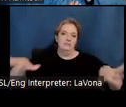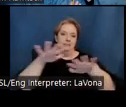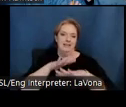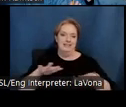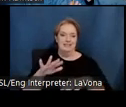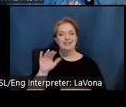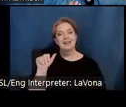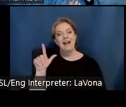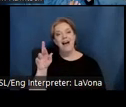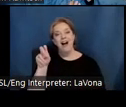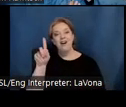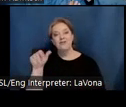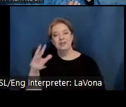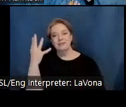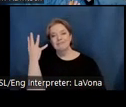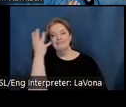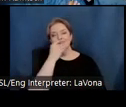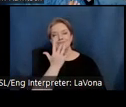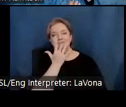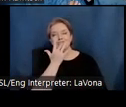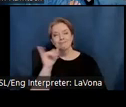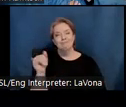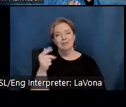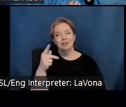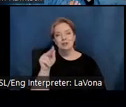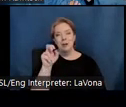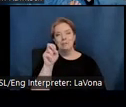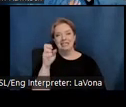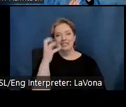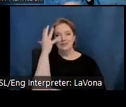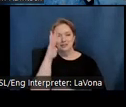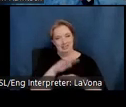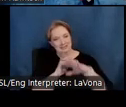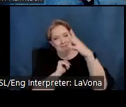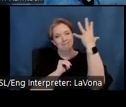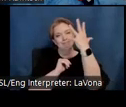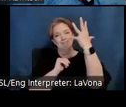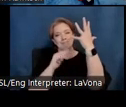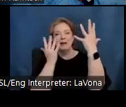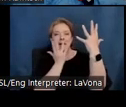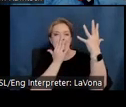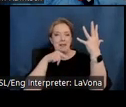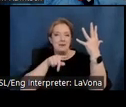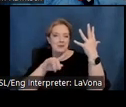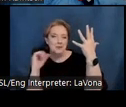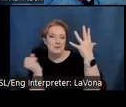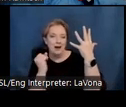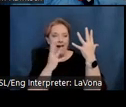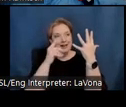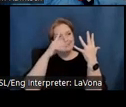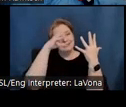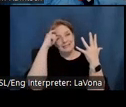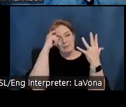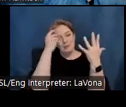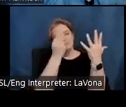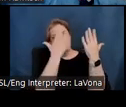maple tree offered shade in the summer and color in the fall there at the left and supplied the seeds that would be used to plant many more